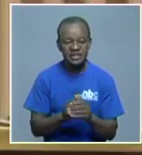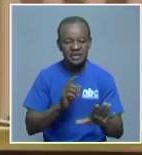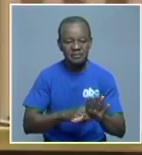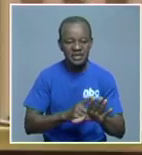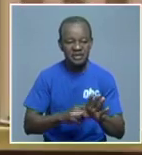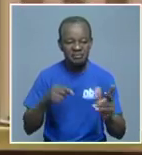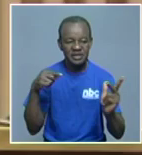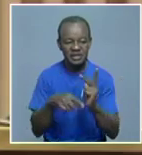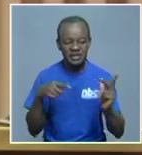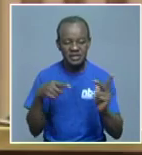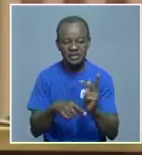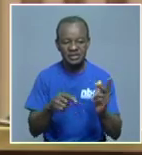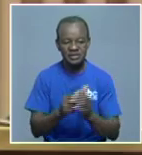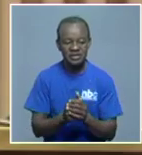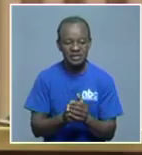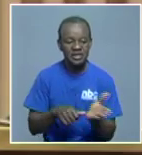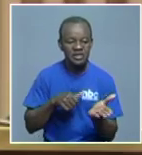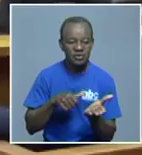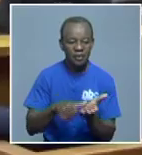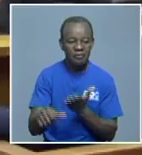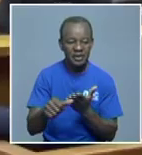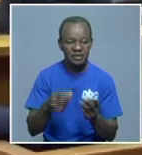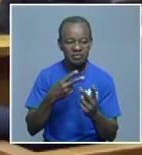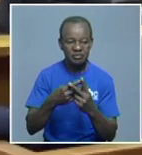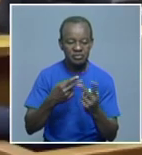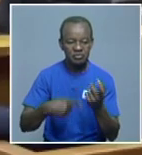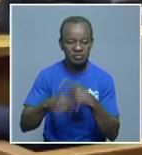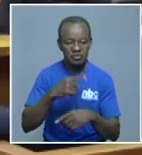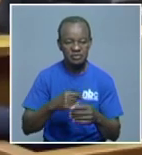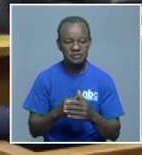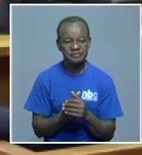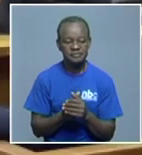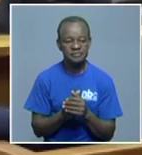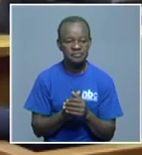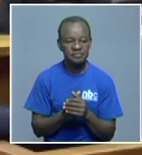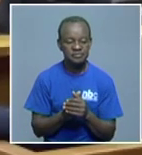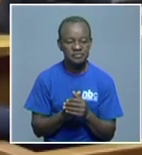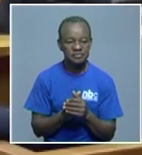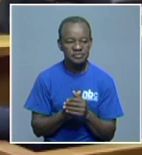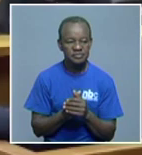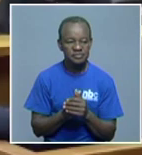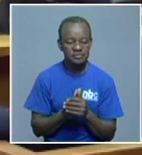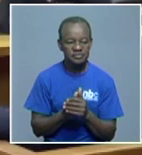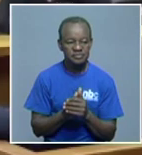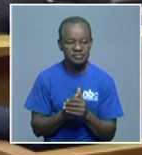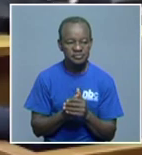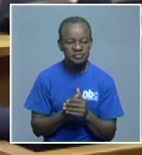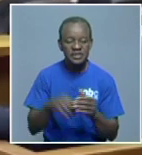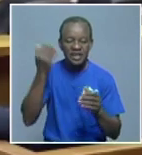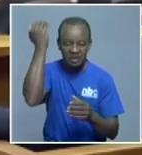obligation to adhere by the rules of the court or by the ruling of the court. When we objected to